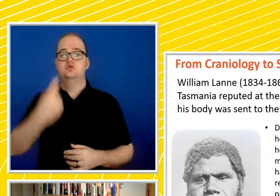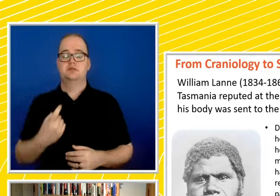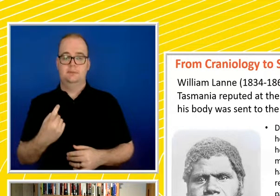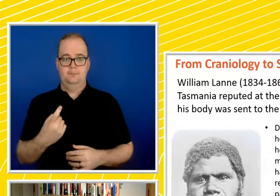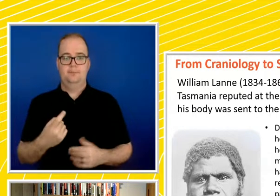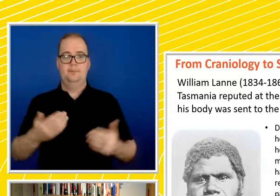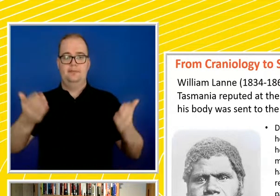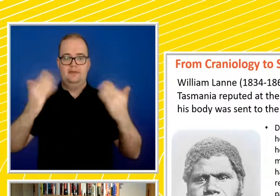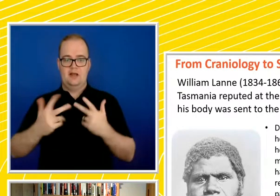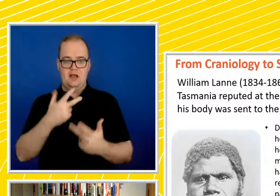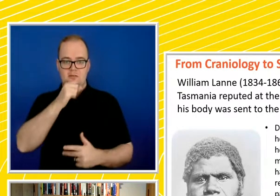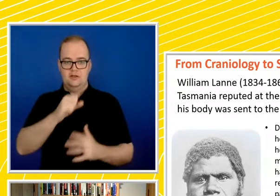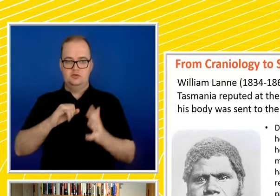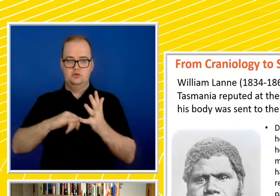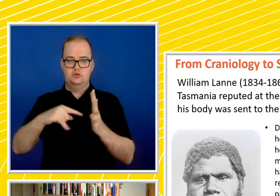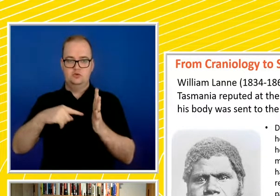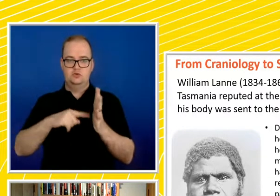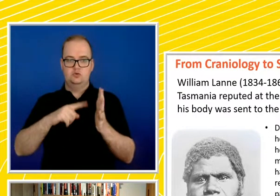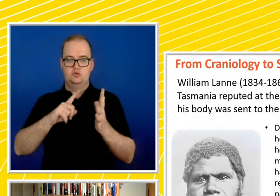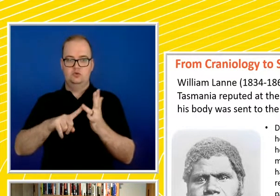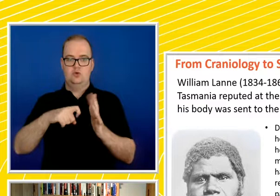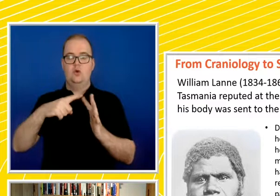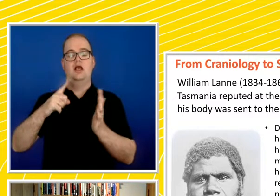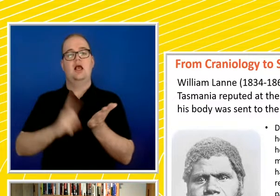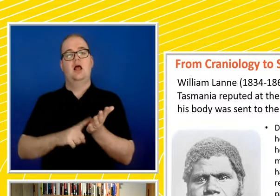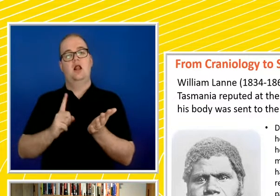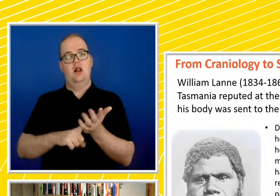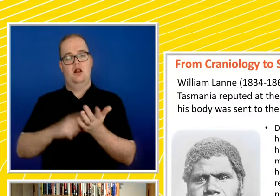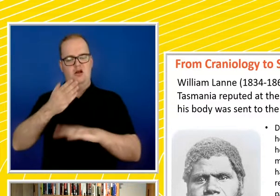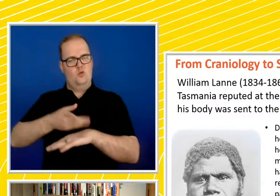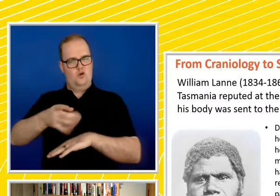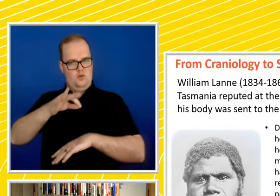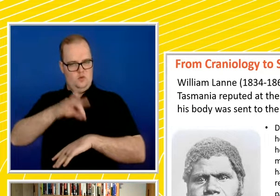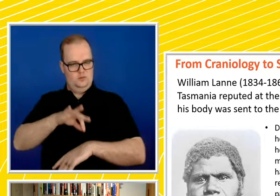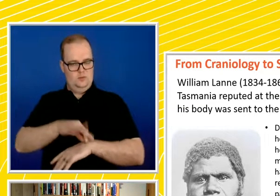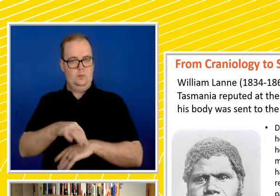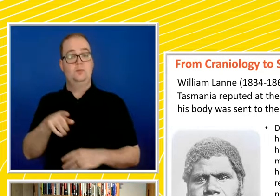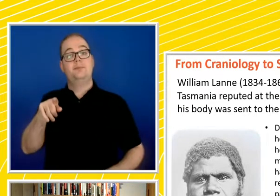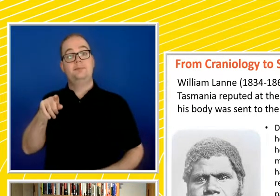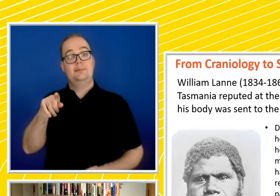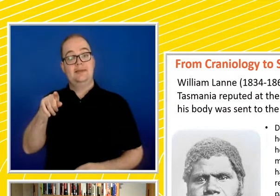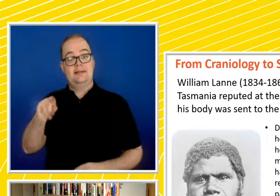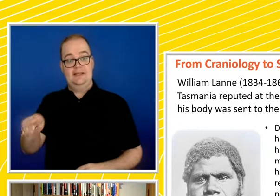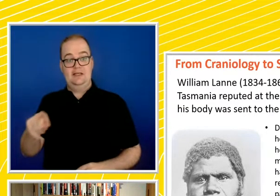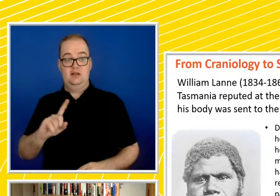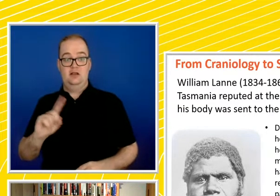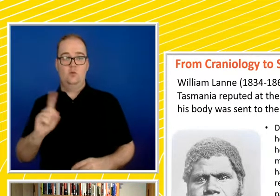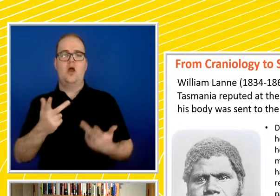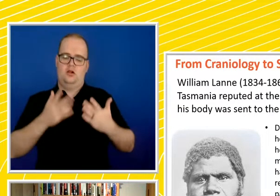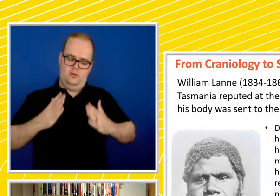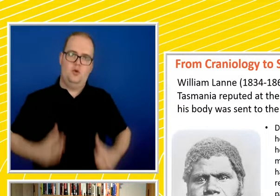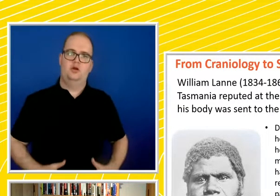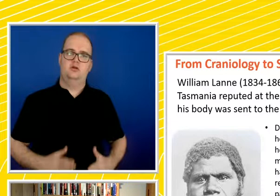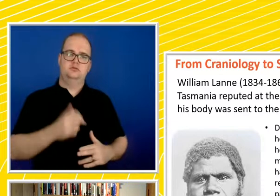another intern or resident at the hospital, dissected his other body parts